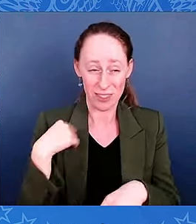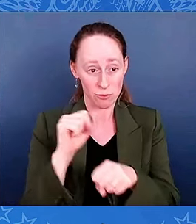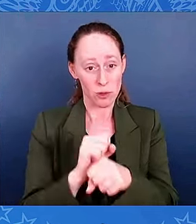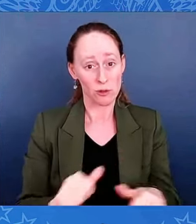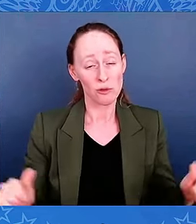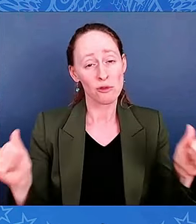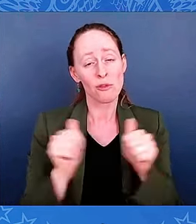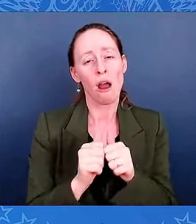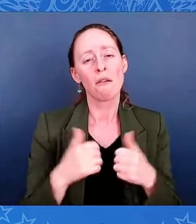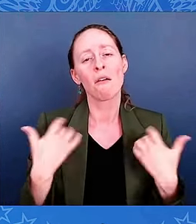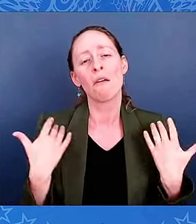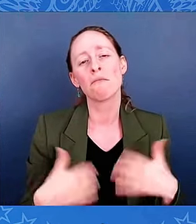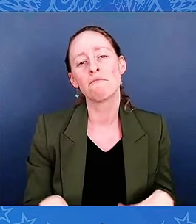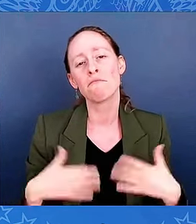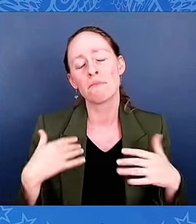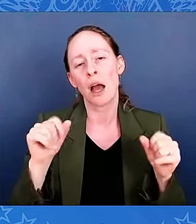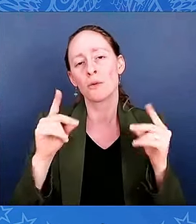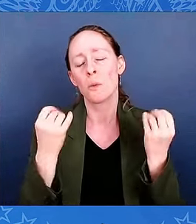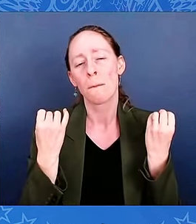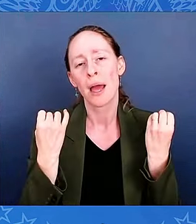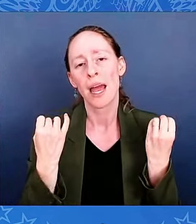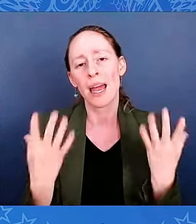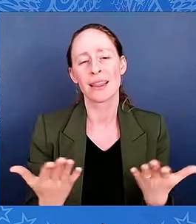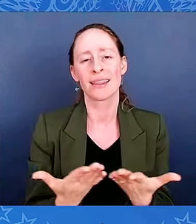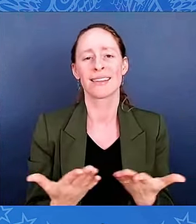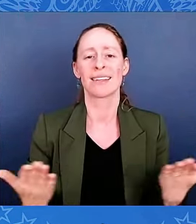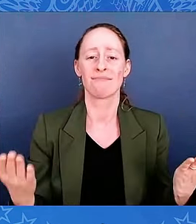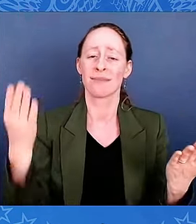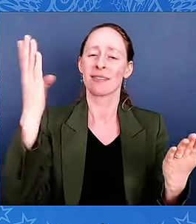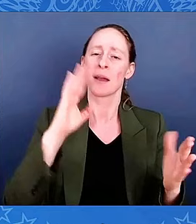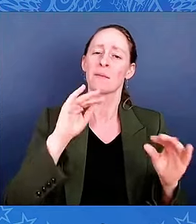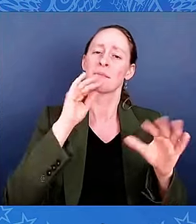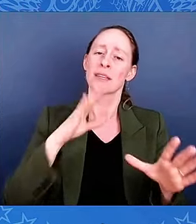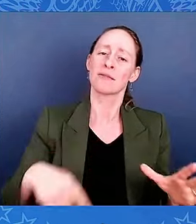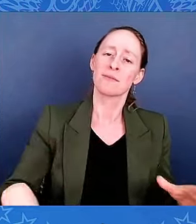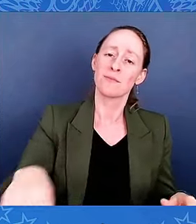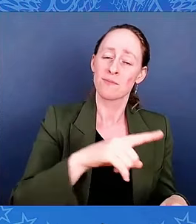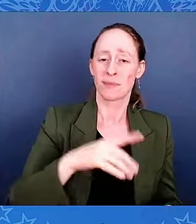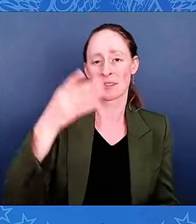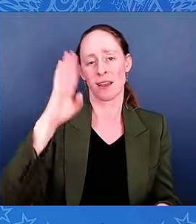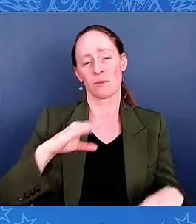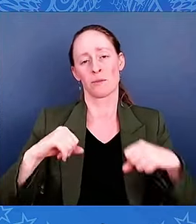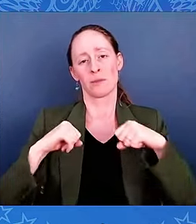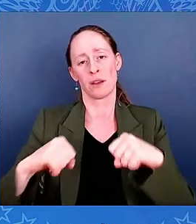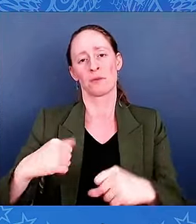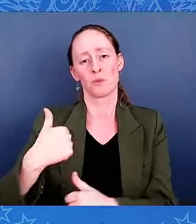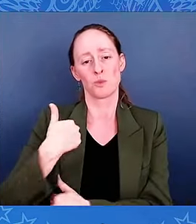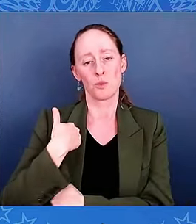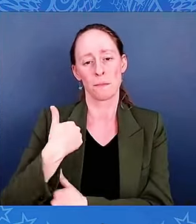protect our troops. And with that, it's my honor to ask the military to read the citations. Thank you.